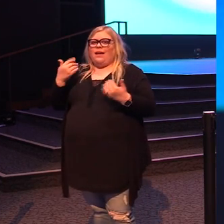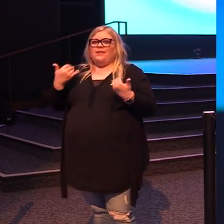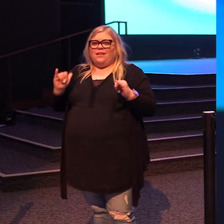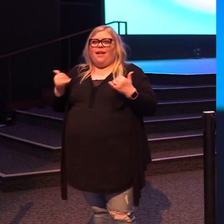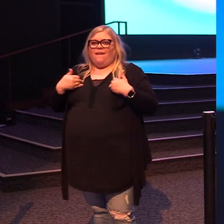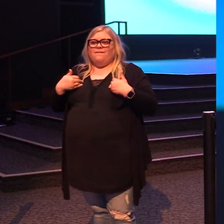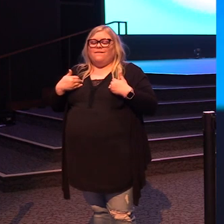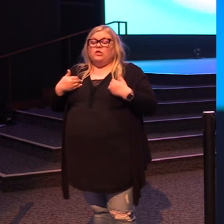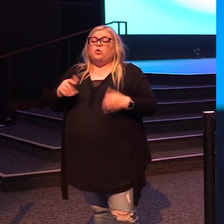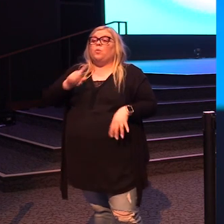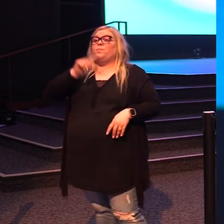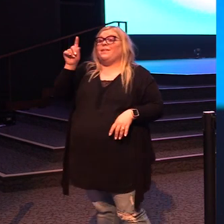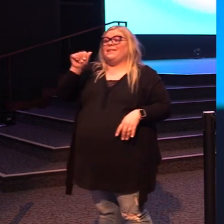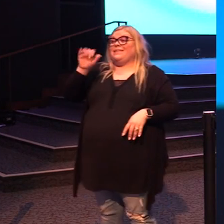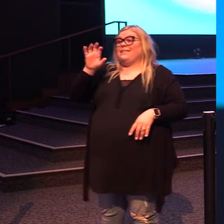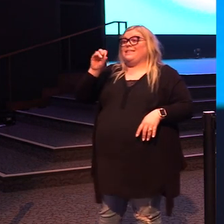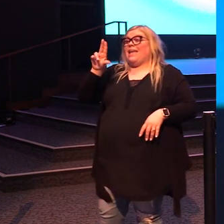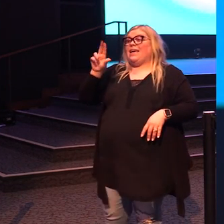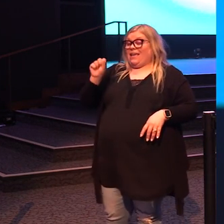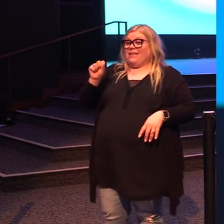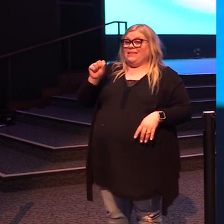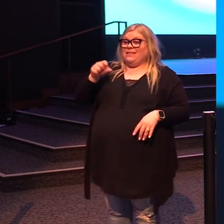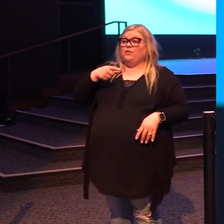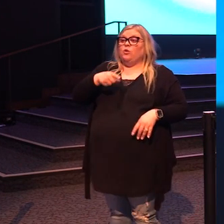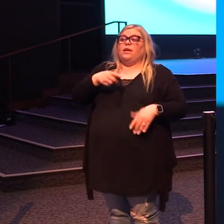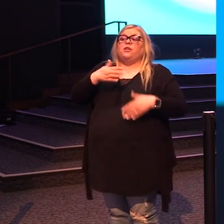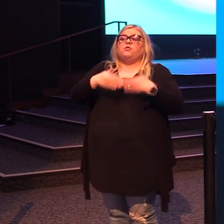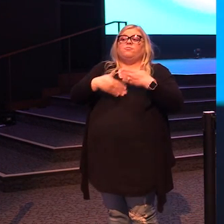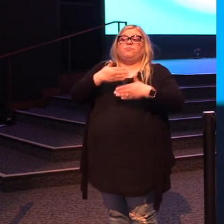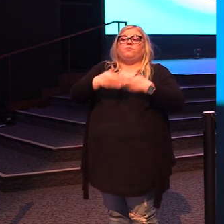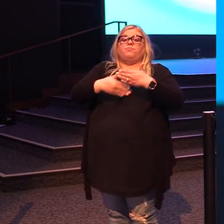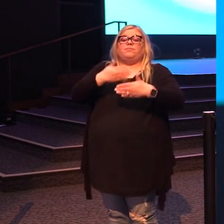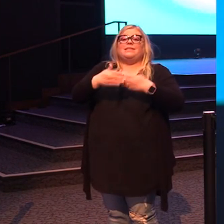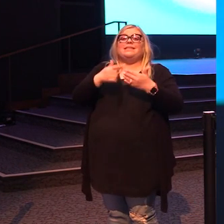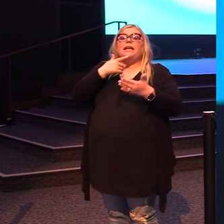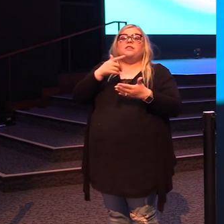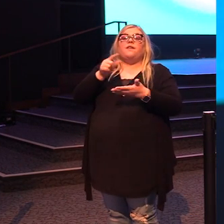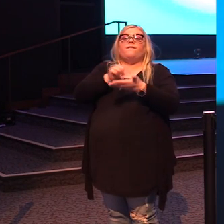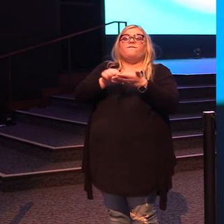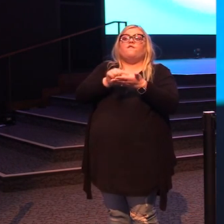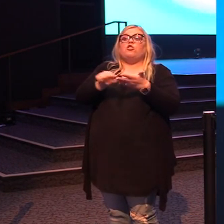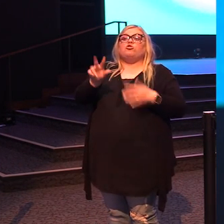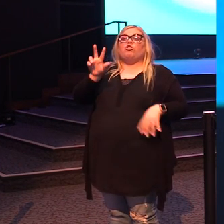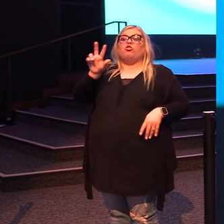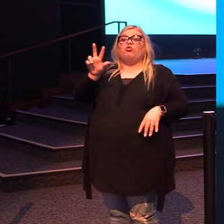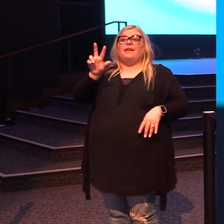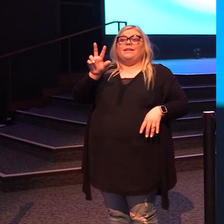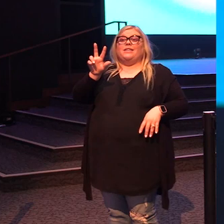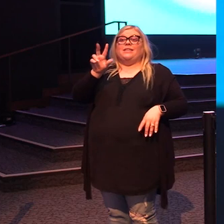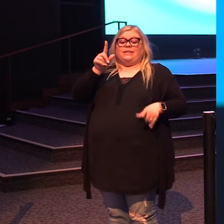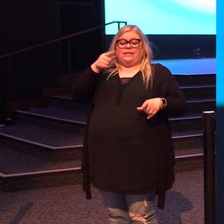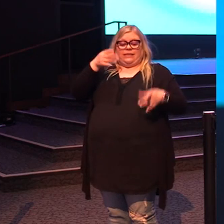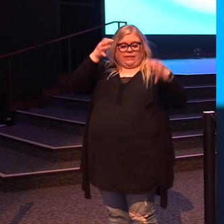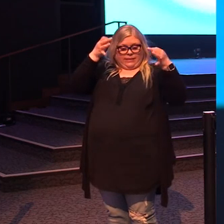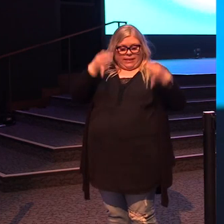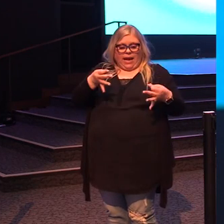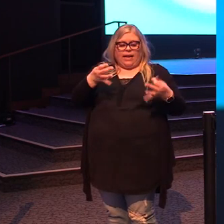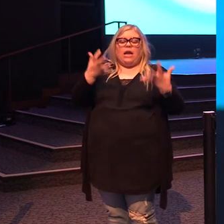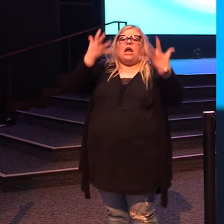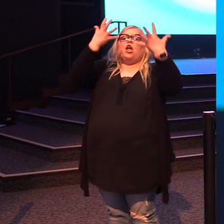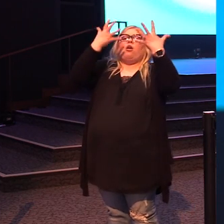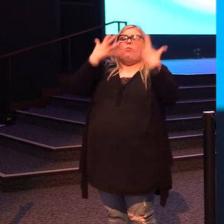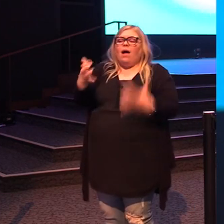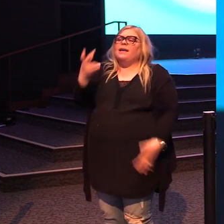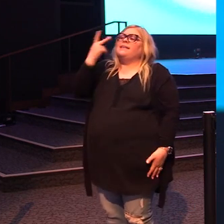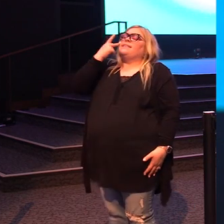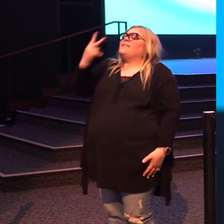hears that he is passing through, and it says this in verse 3. He decided that he wanted to see